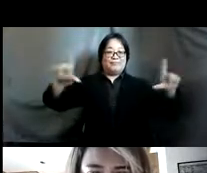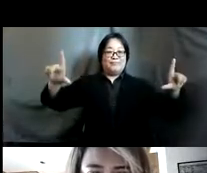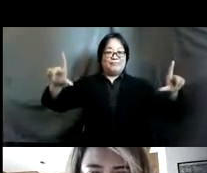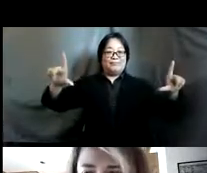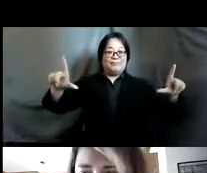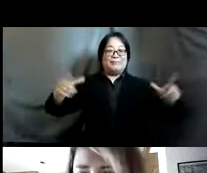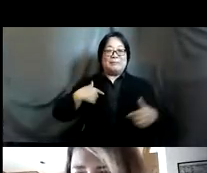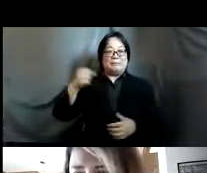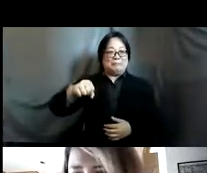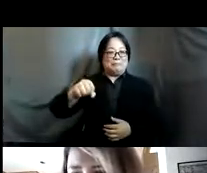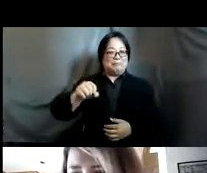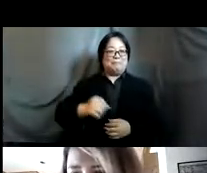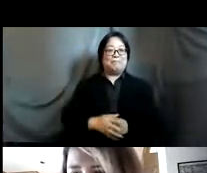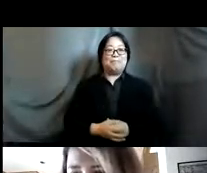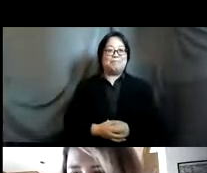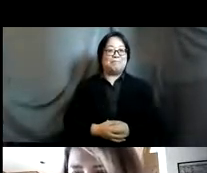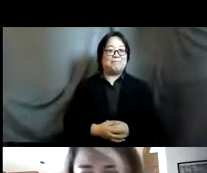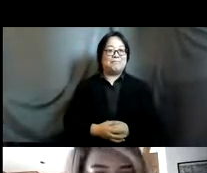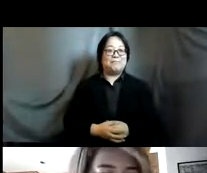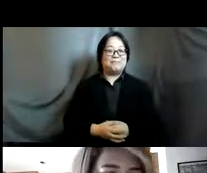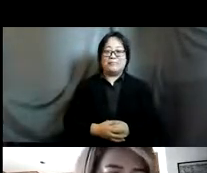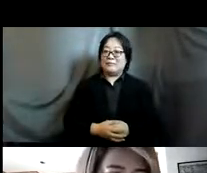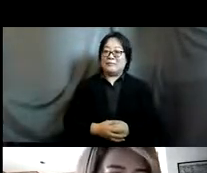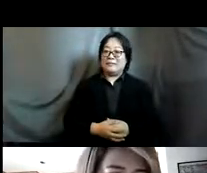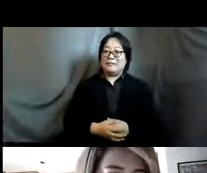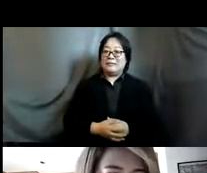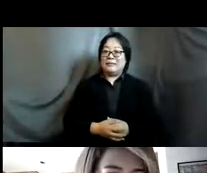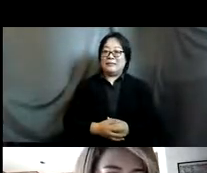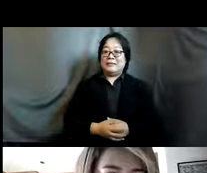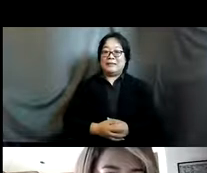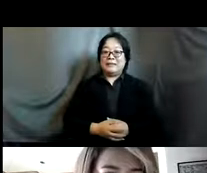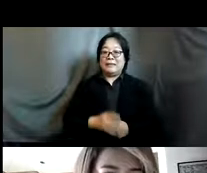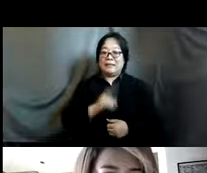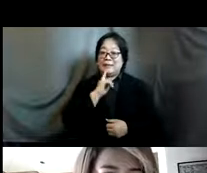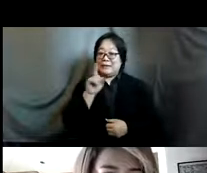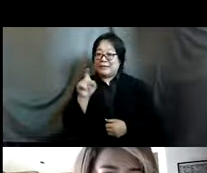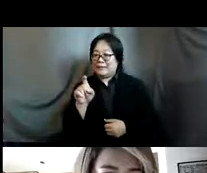to do that i should be going towards the uh